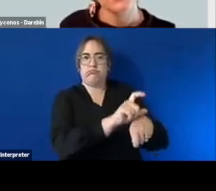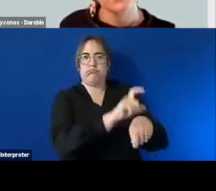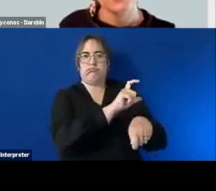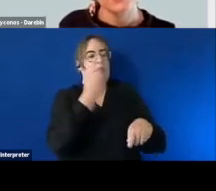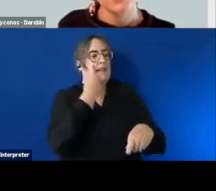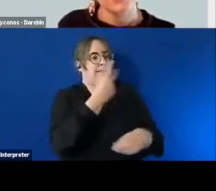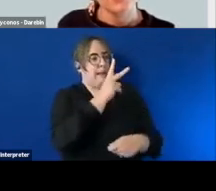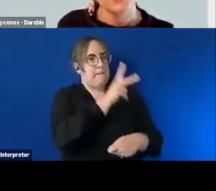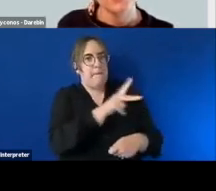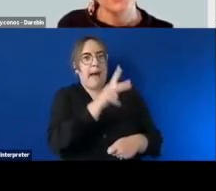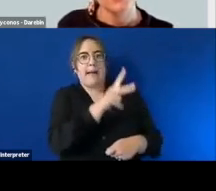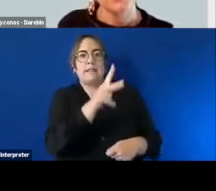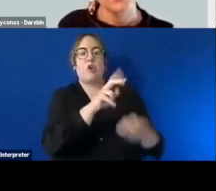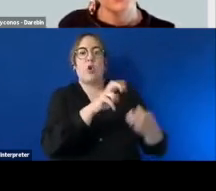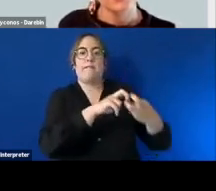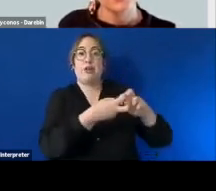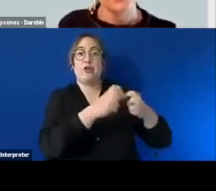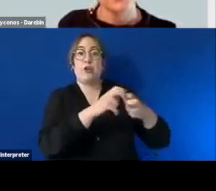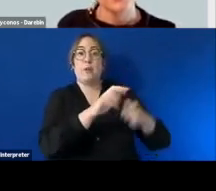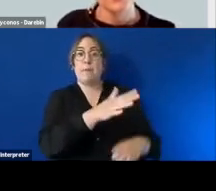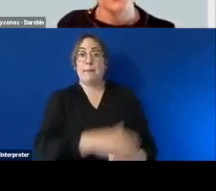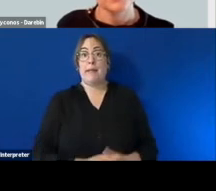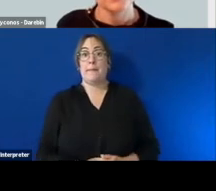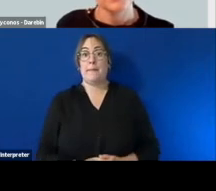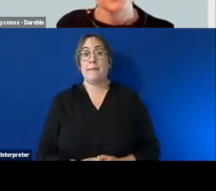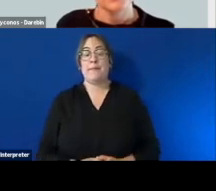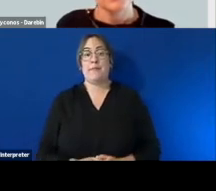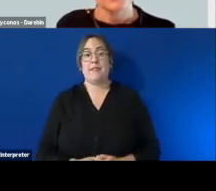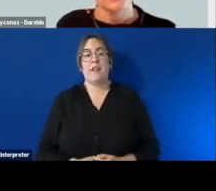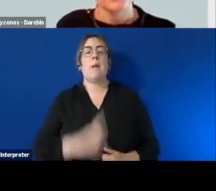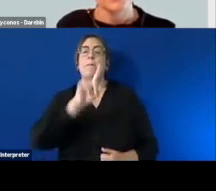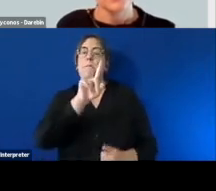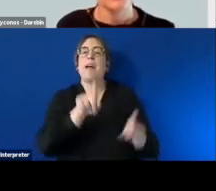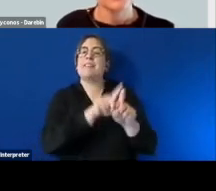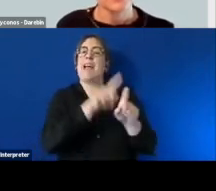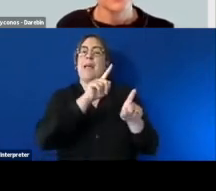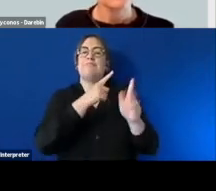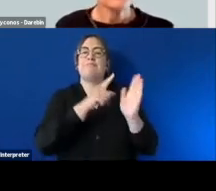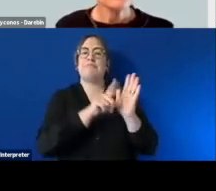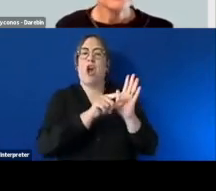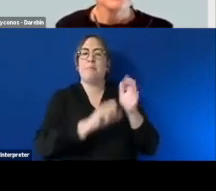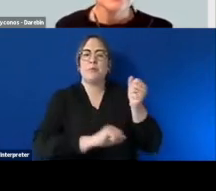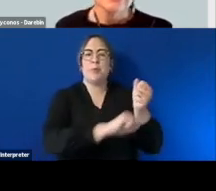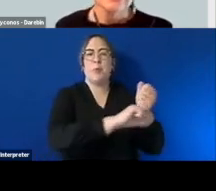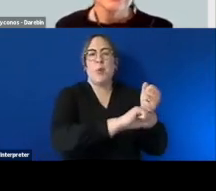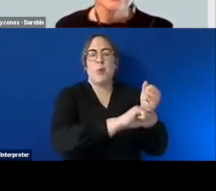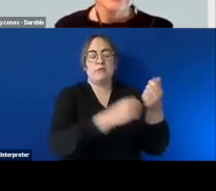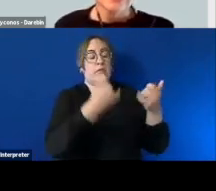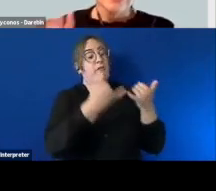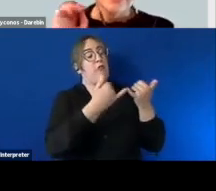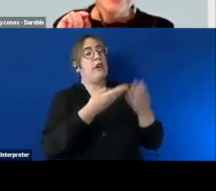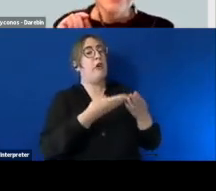of issues for them um and just being very supportive and open with them is what i'd suggest